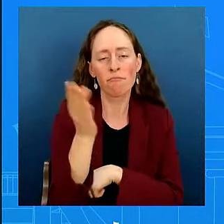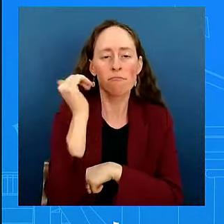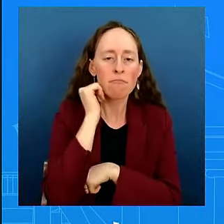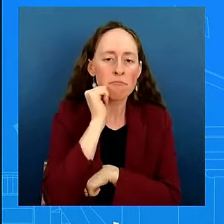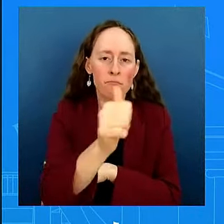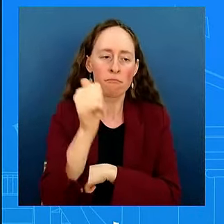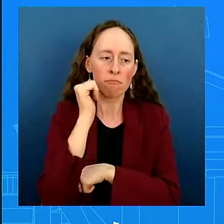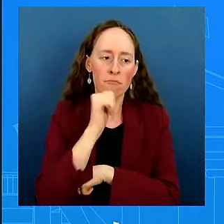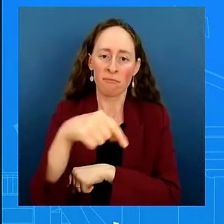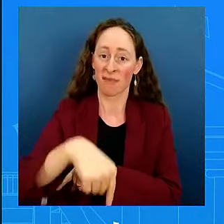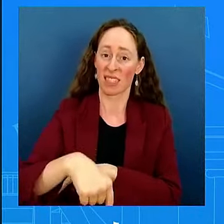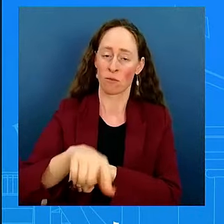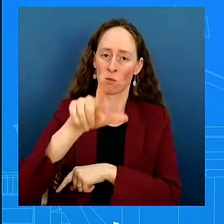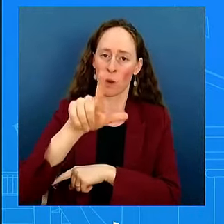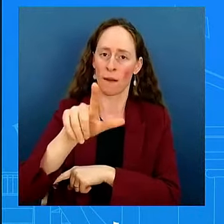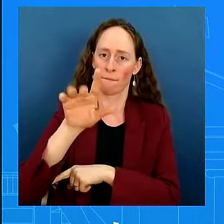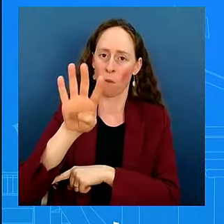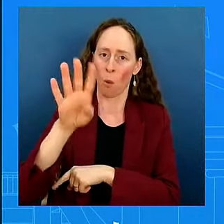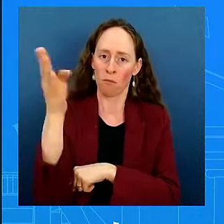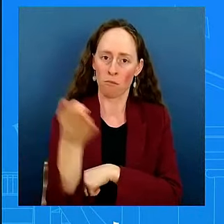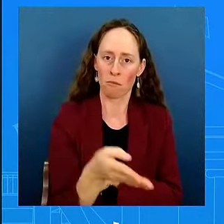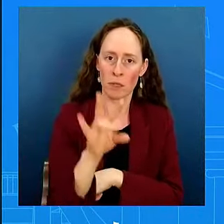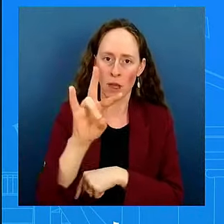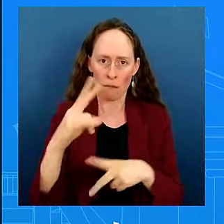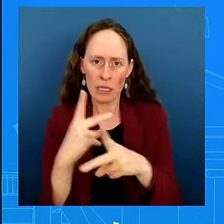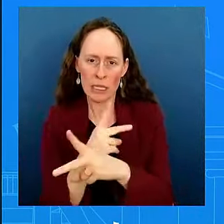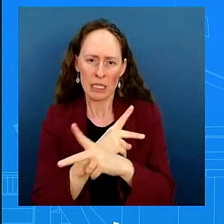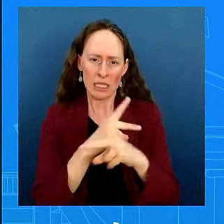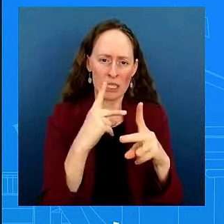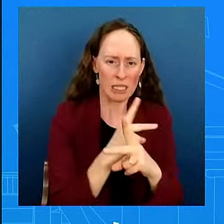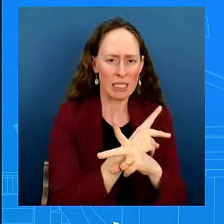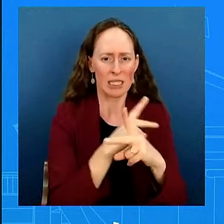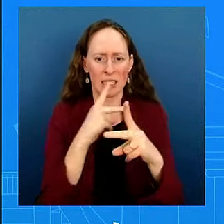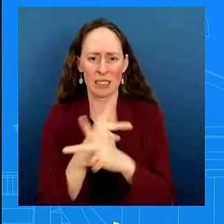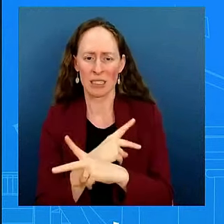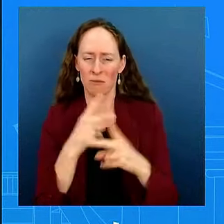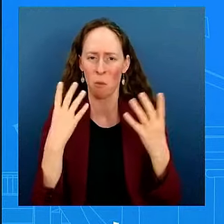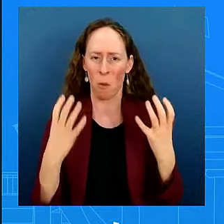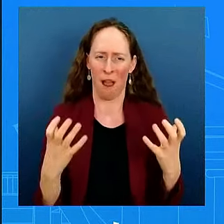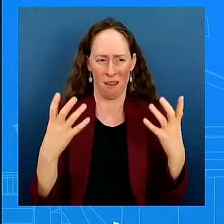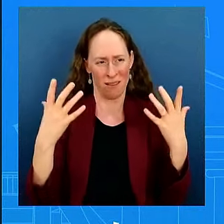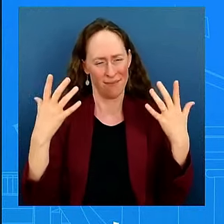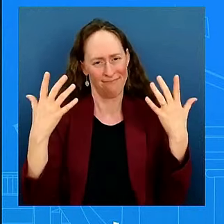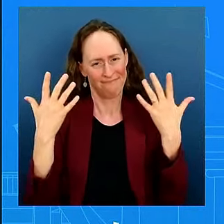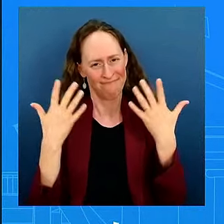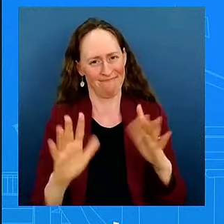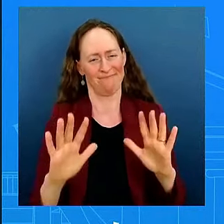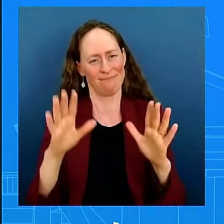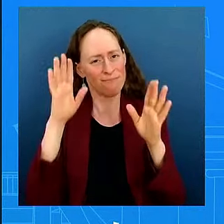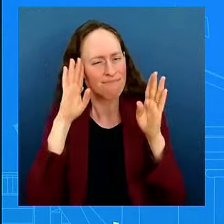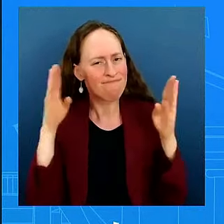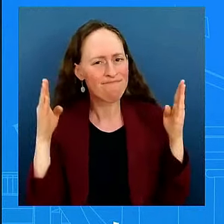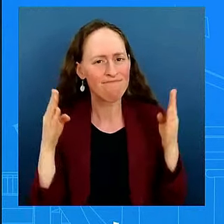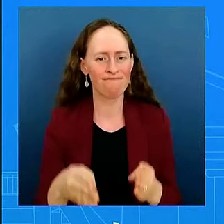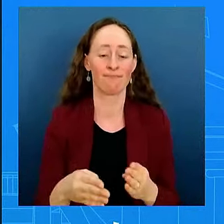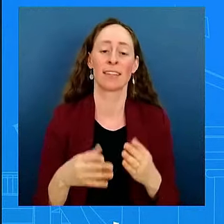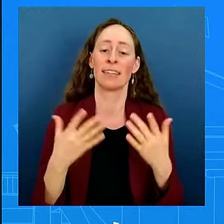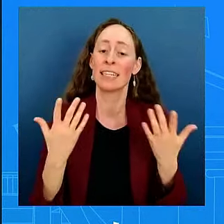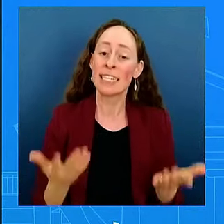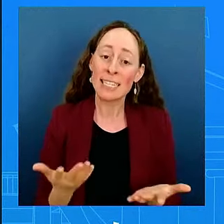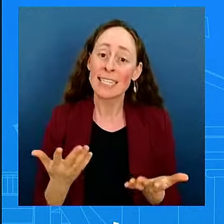making sure that they continue to be focused on this. And look, our teams are in constant